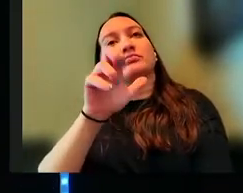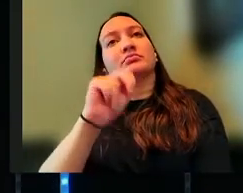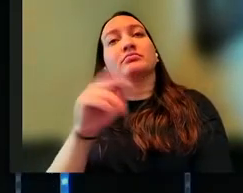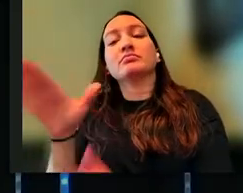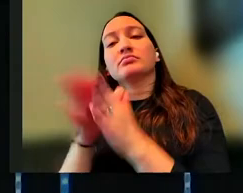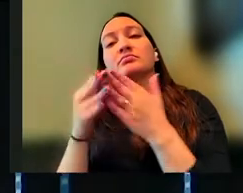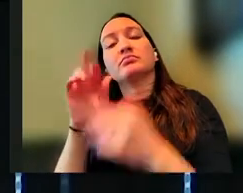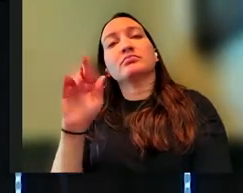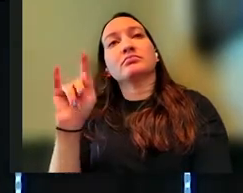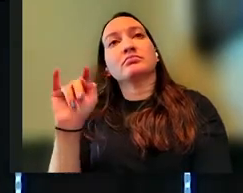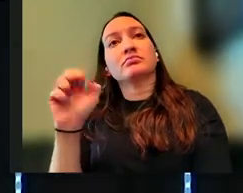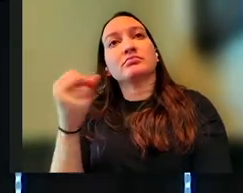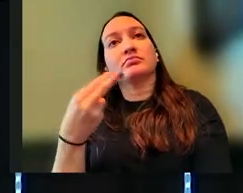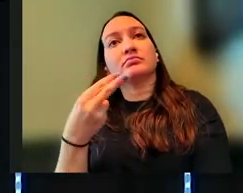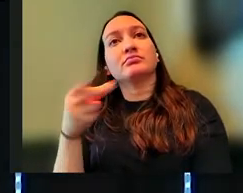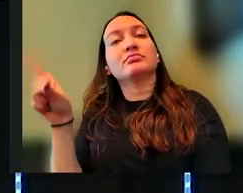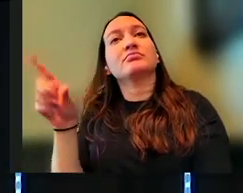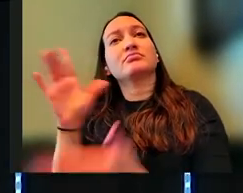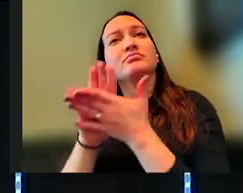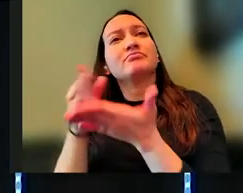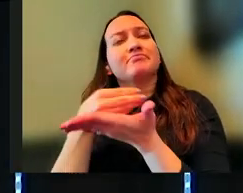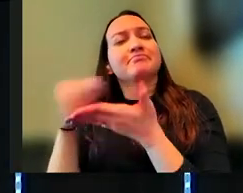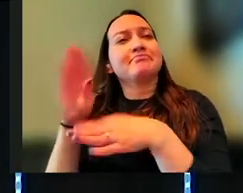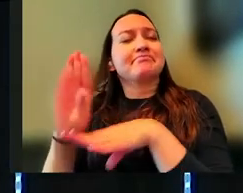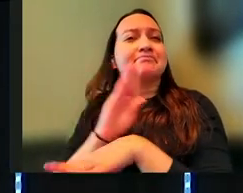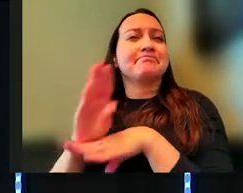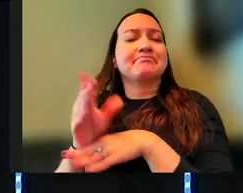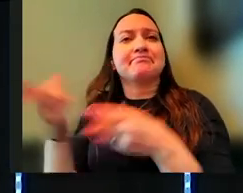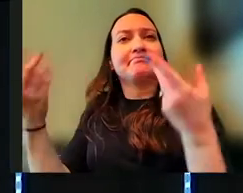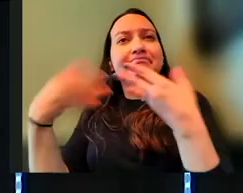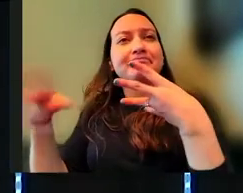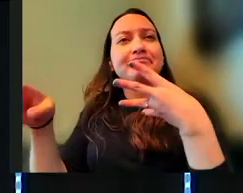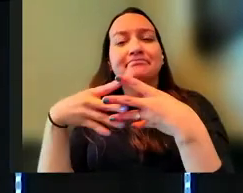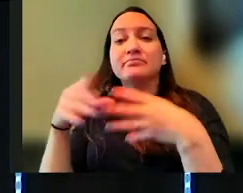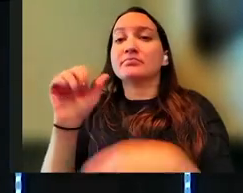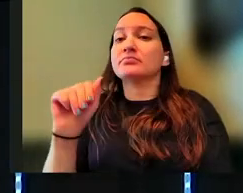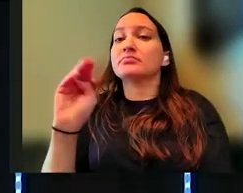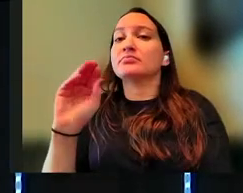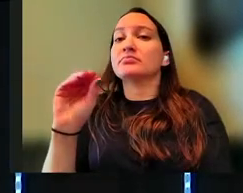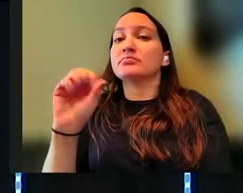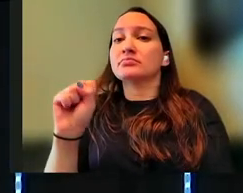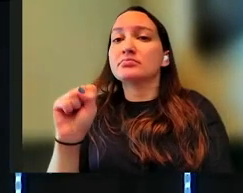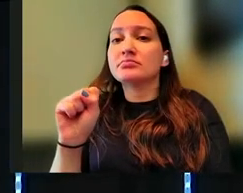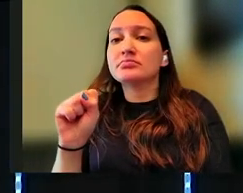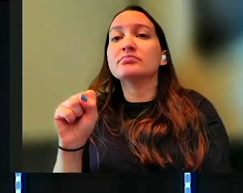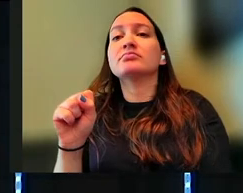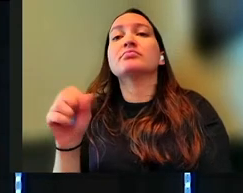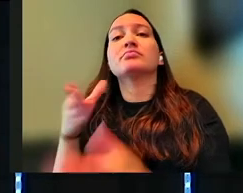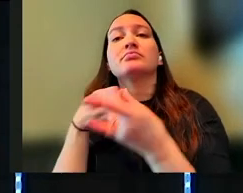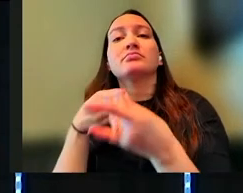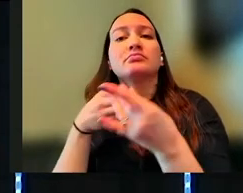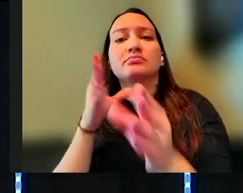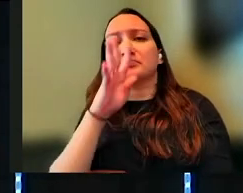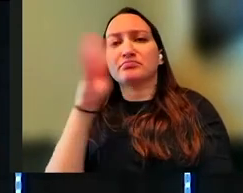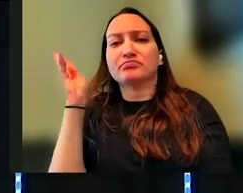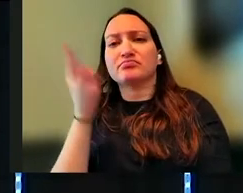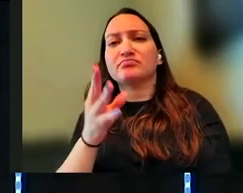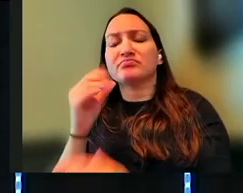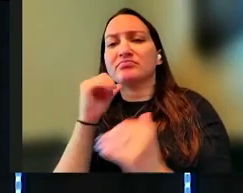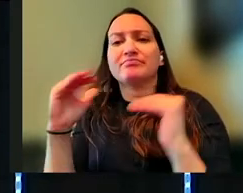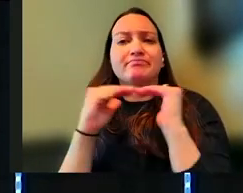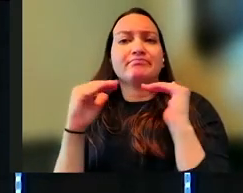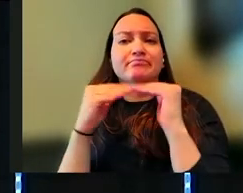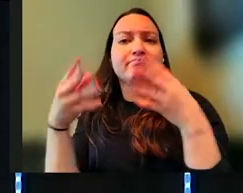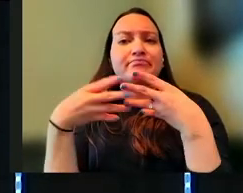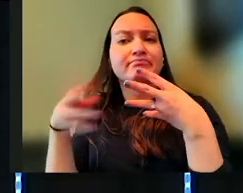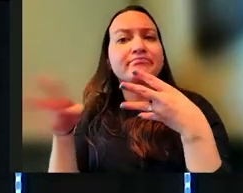at the gate that Boaz transacts his business. In the book of Amos, the leaders are admonished because they have failed to enact justice at the gate.